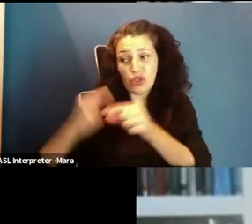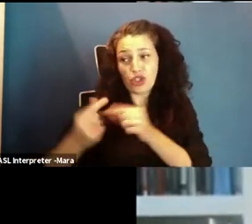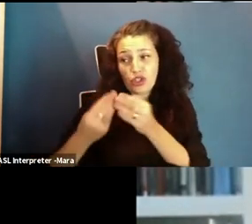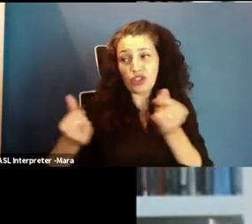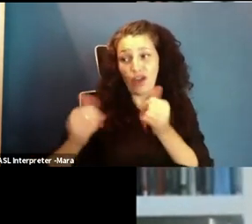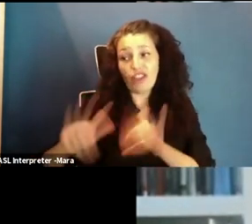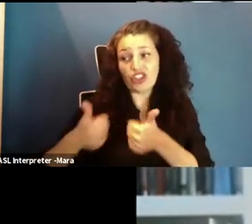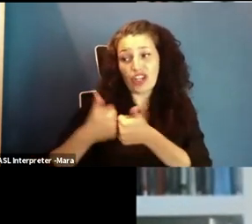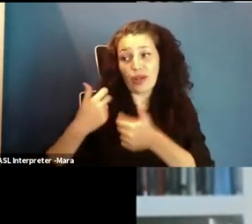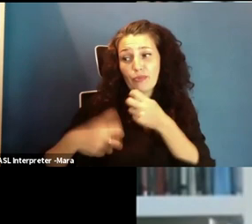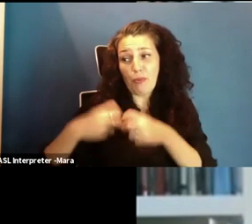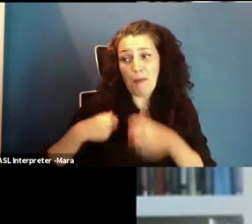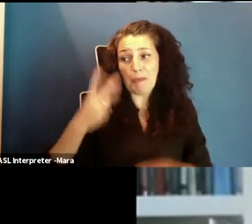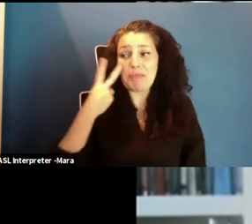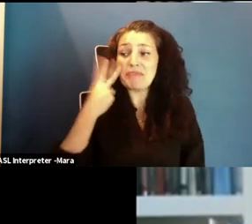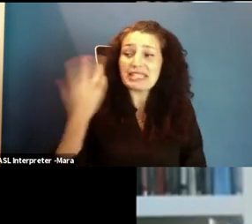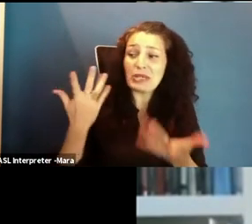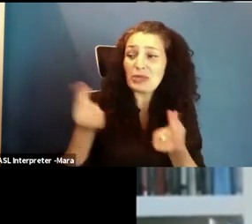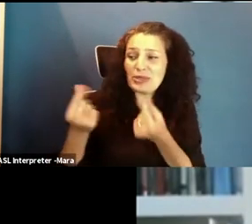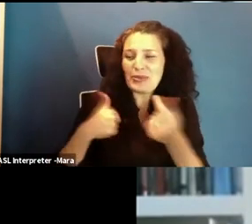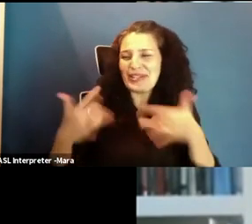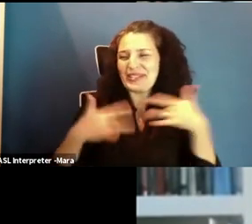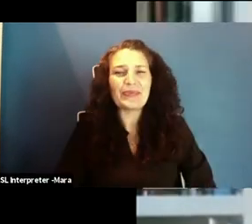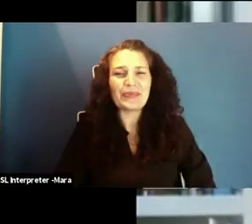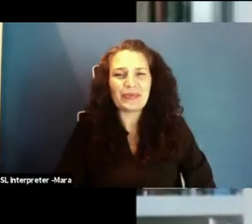do. And so thank you for being here. And I look forward to the program.